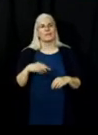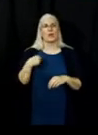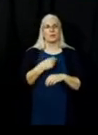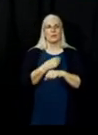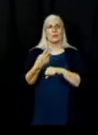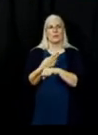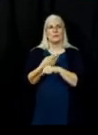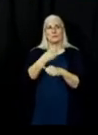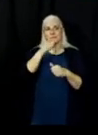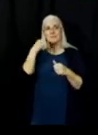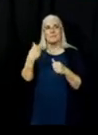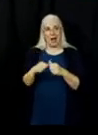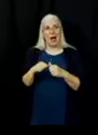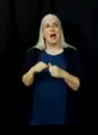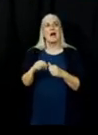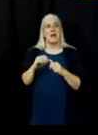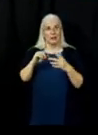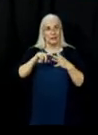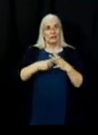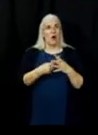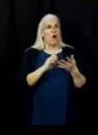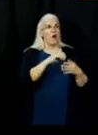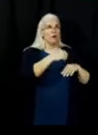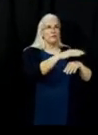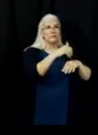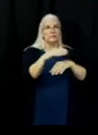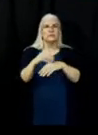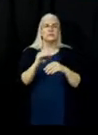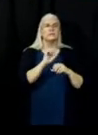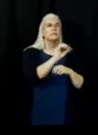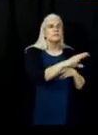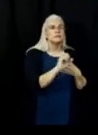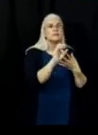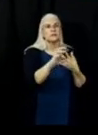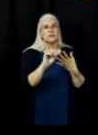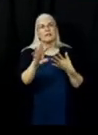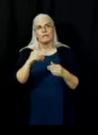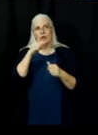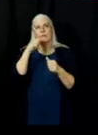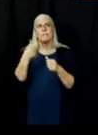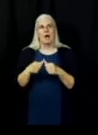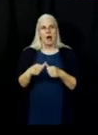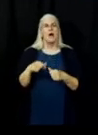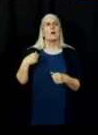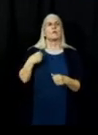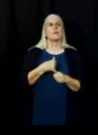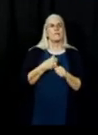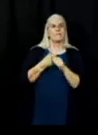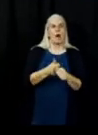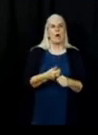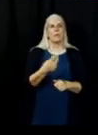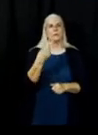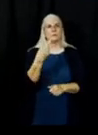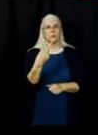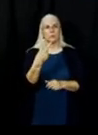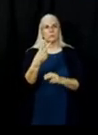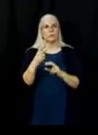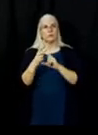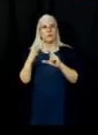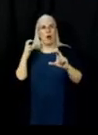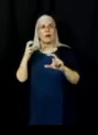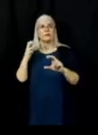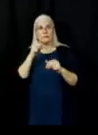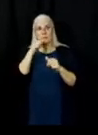being delivered today. We actually escorted two trucks through Highway 70 from Chico with Caltrans assistance.